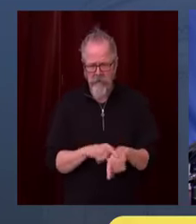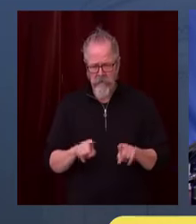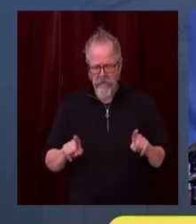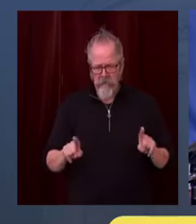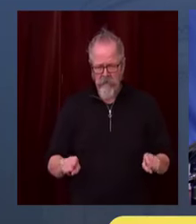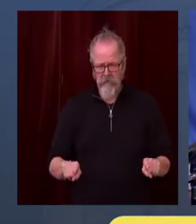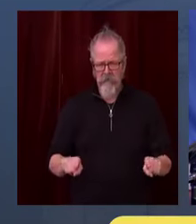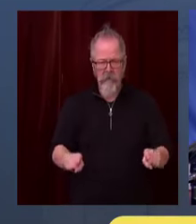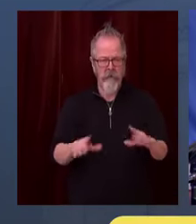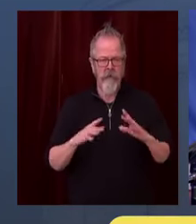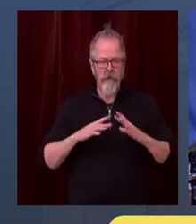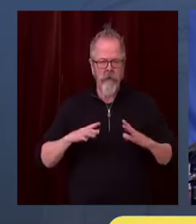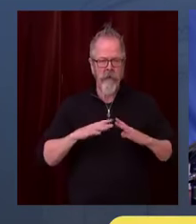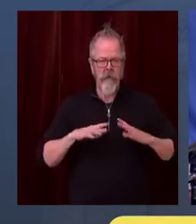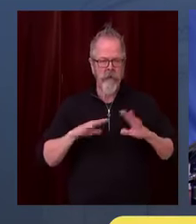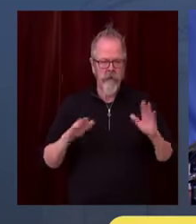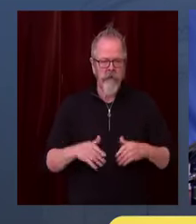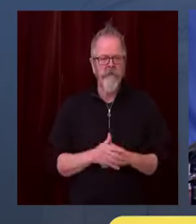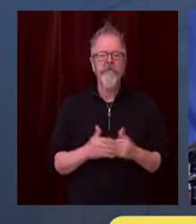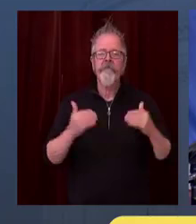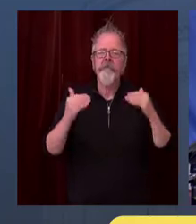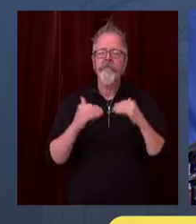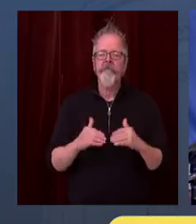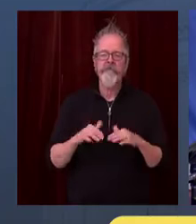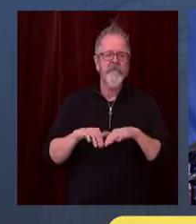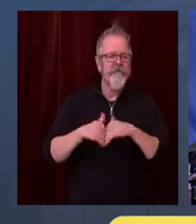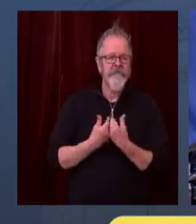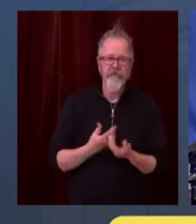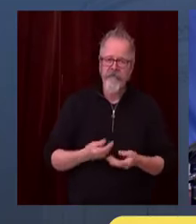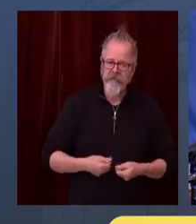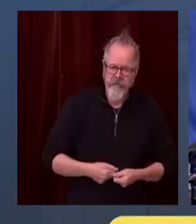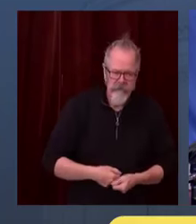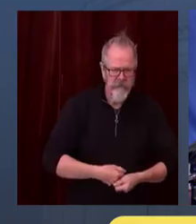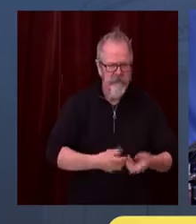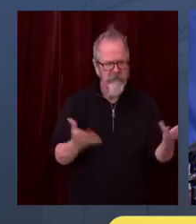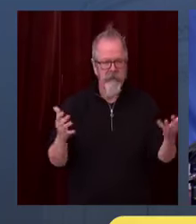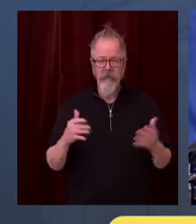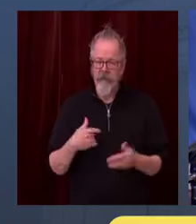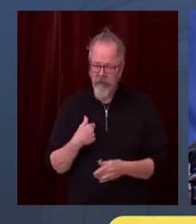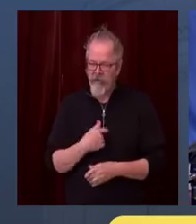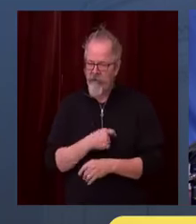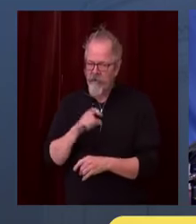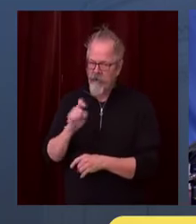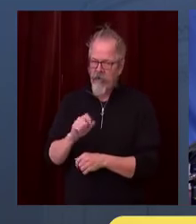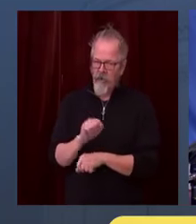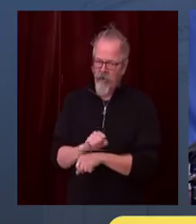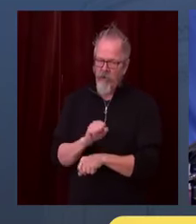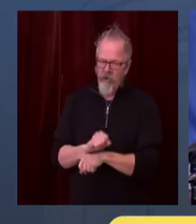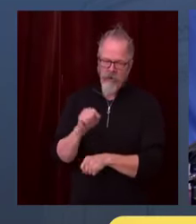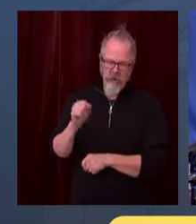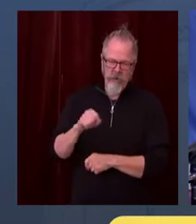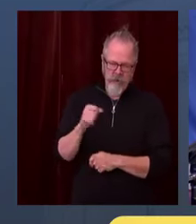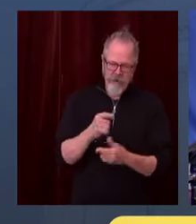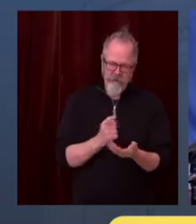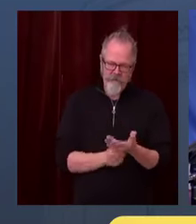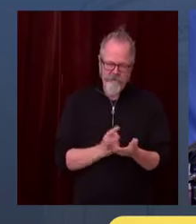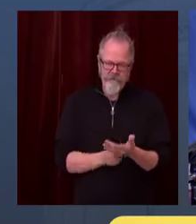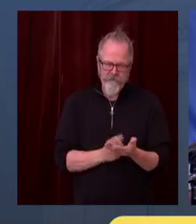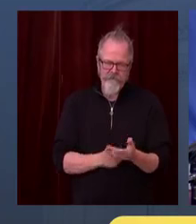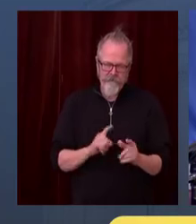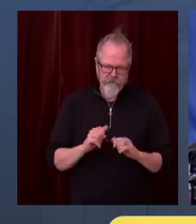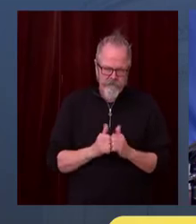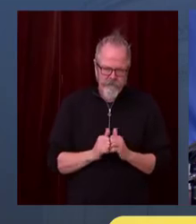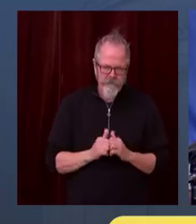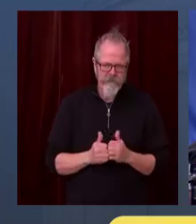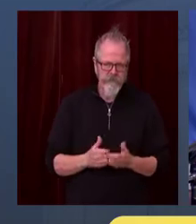lot of work to do. And frankly, we have been not totally stymied, but I am concerned